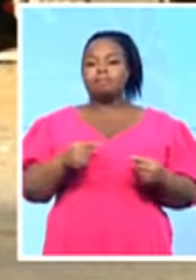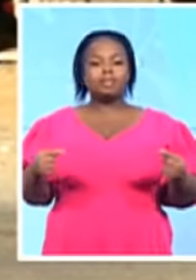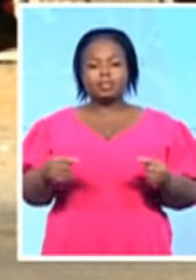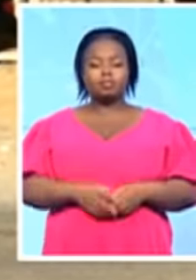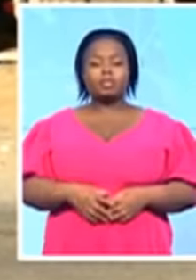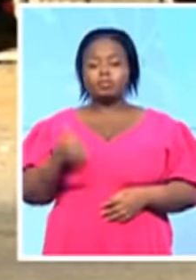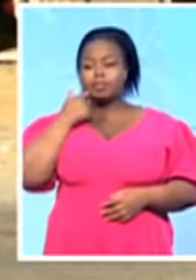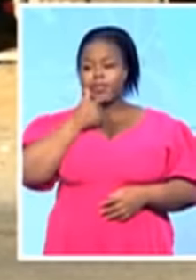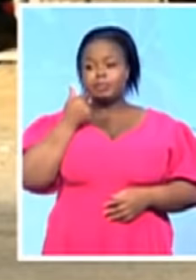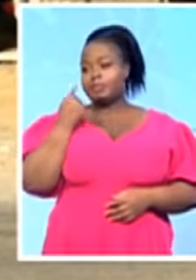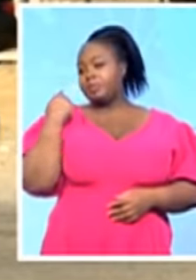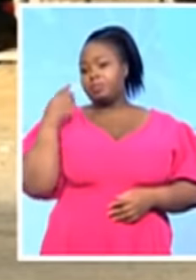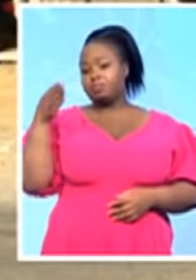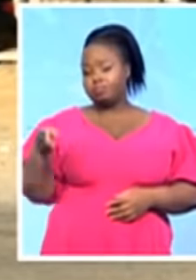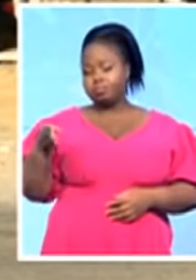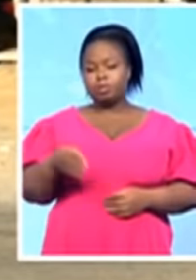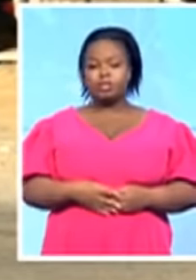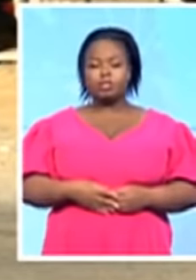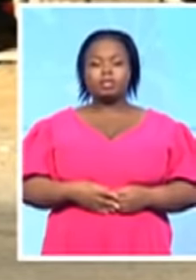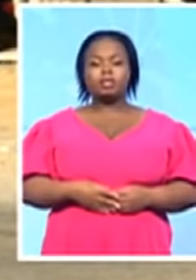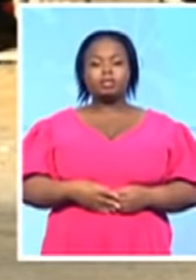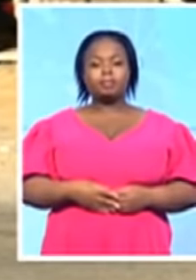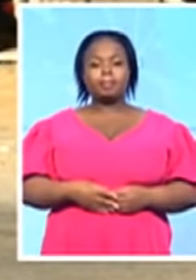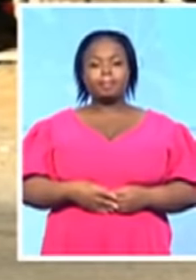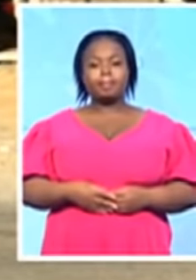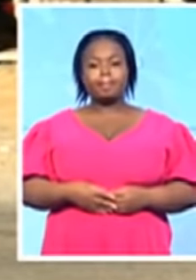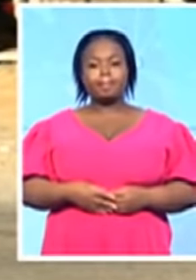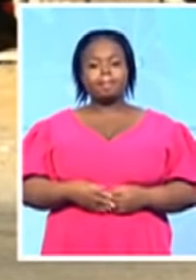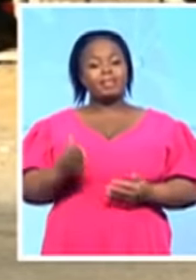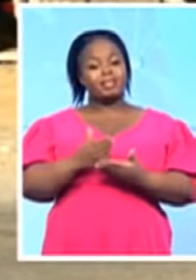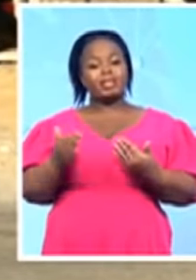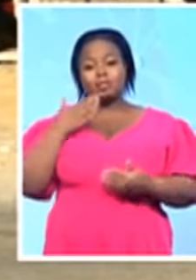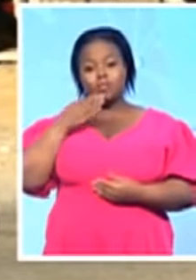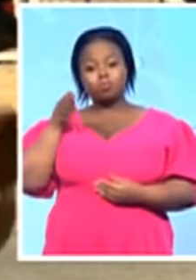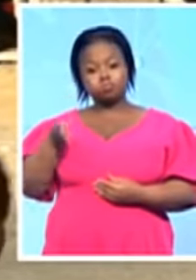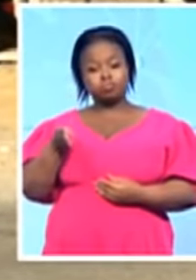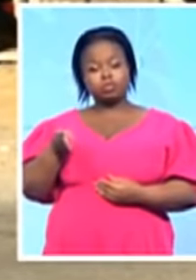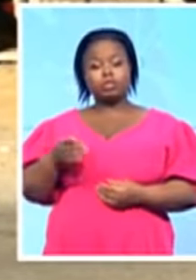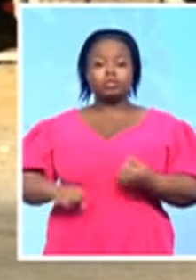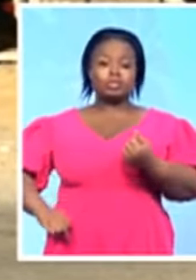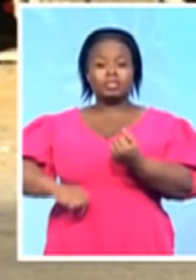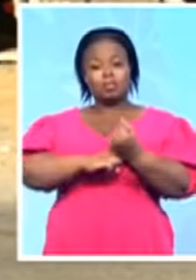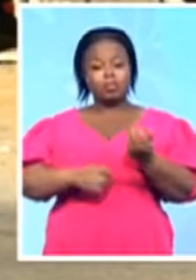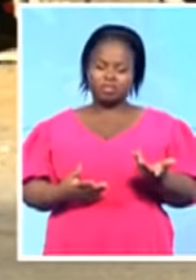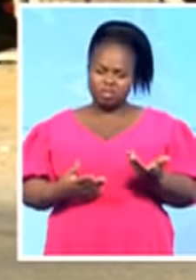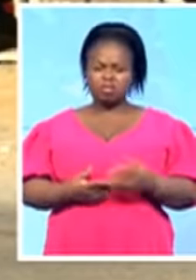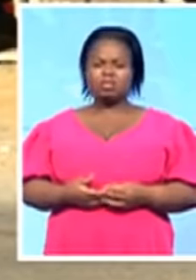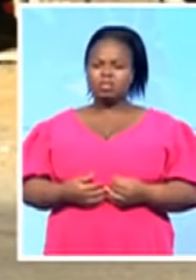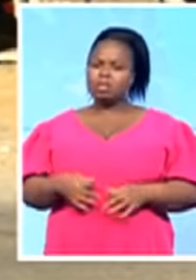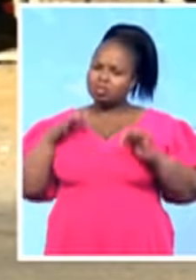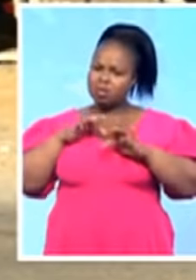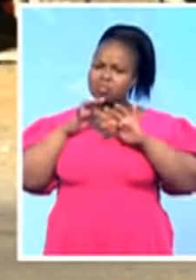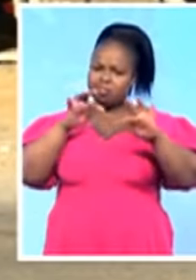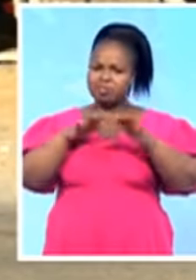the main, those that are really, really behind the disruptions and the protests, by the time the first police vehicle